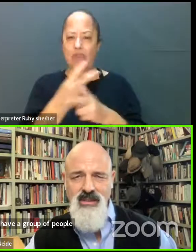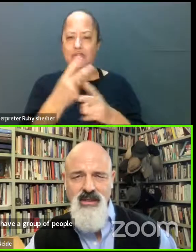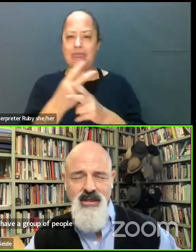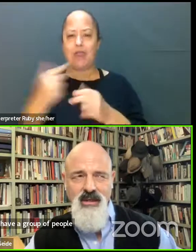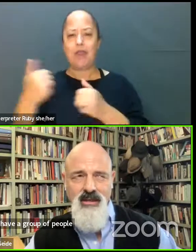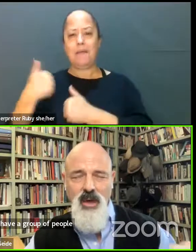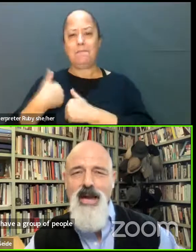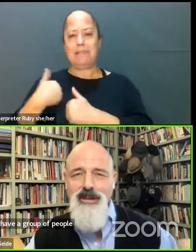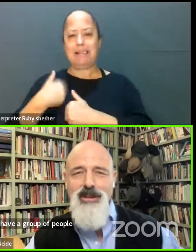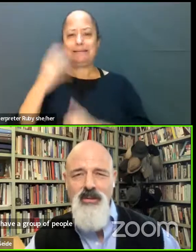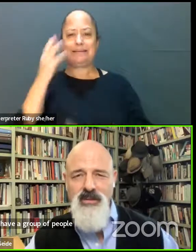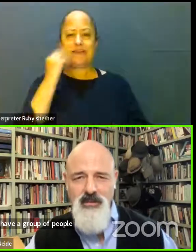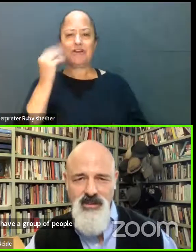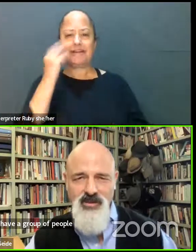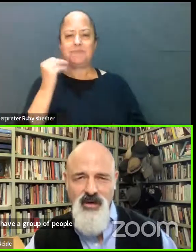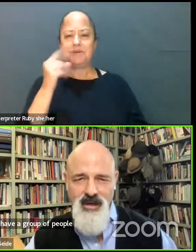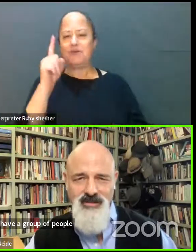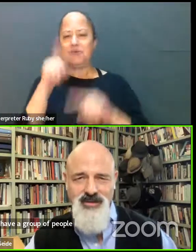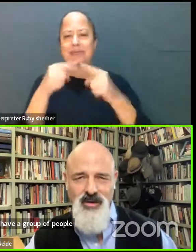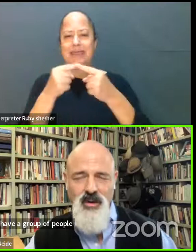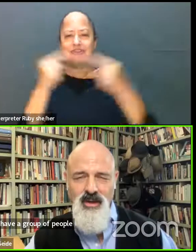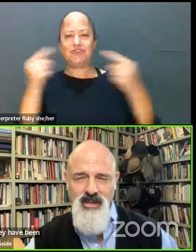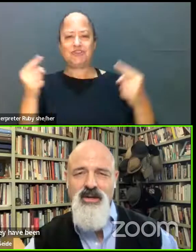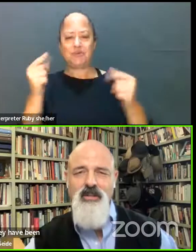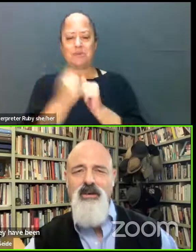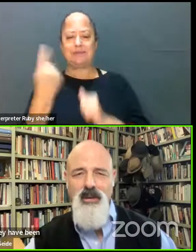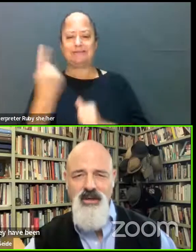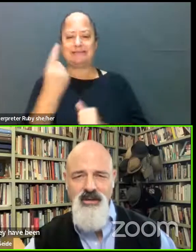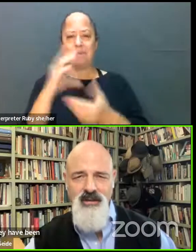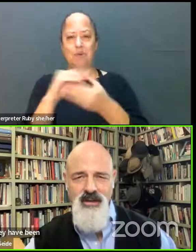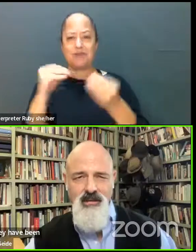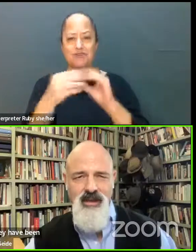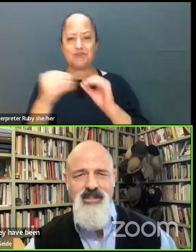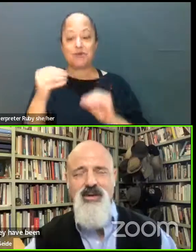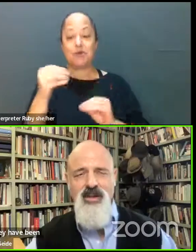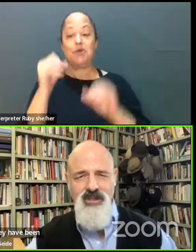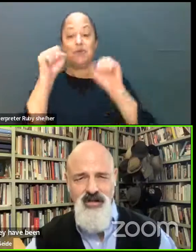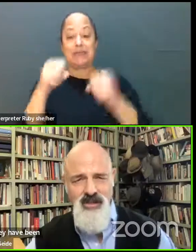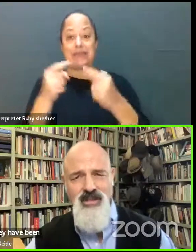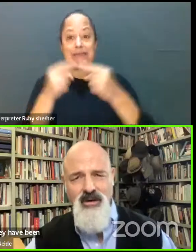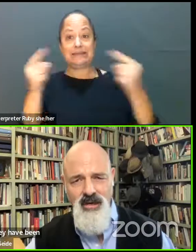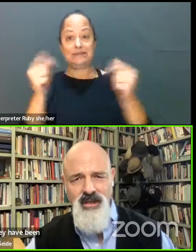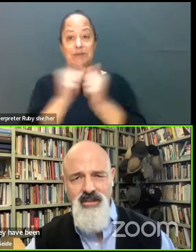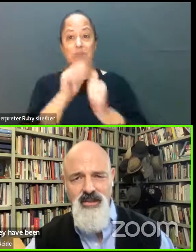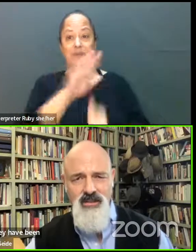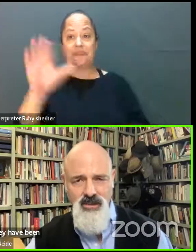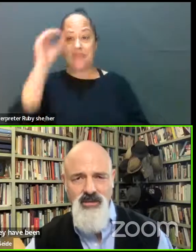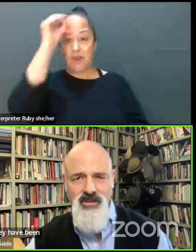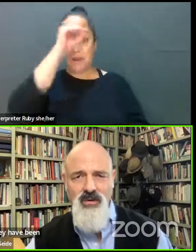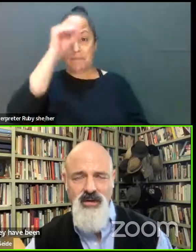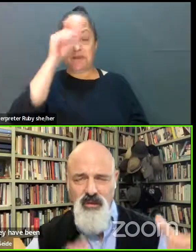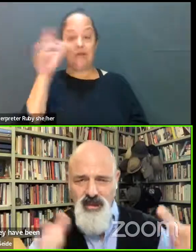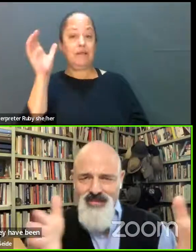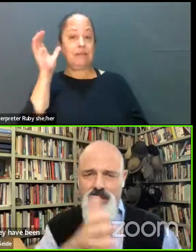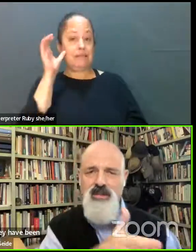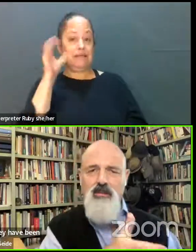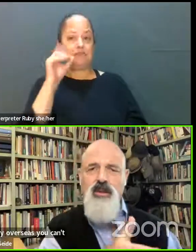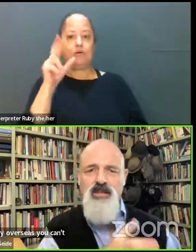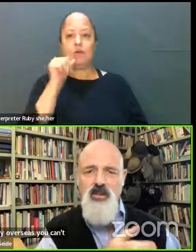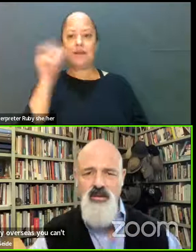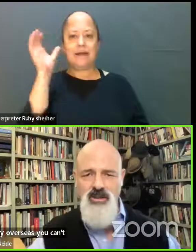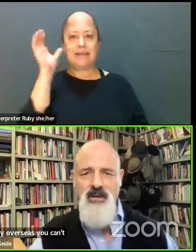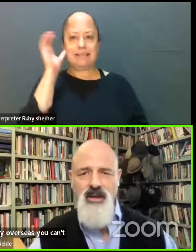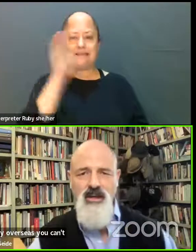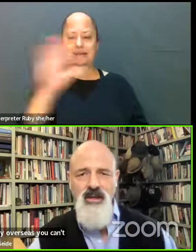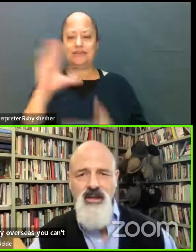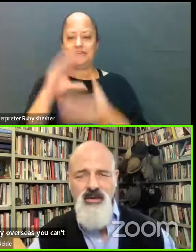overseas, you can't disagree with somebody's story. You know, you can disagree with their opinion, but it's just a question of either listening or not listening to their story. If you can get them to